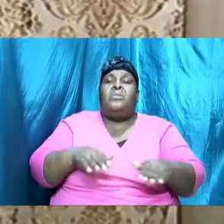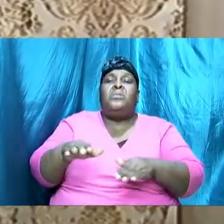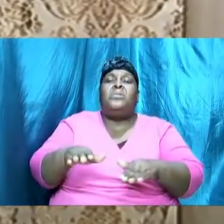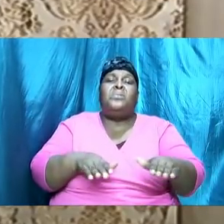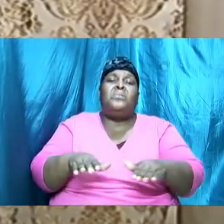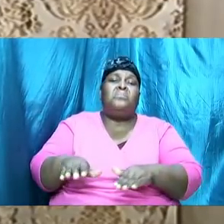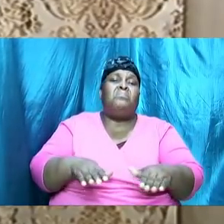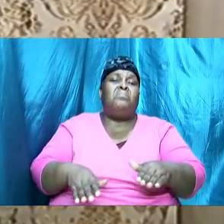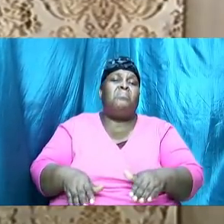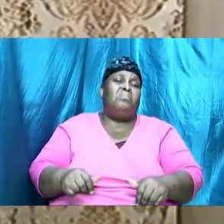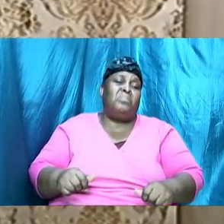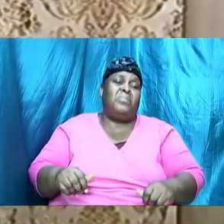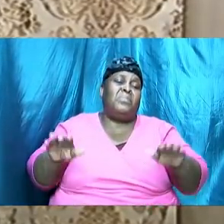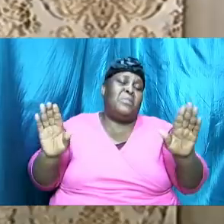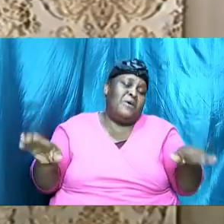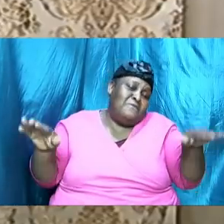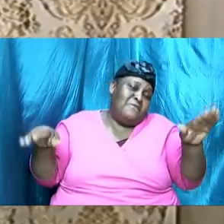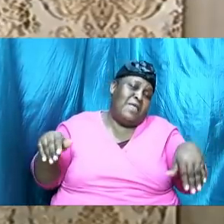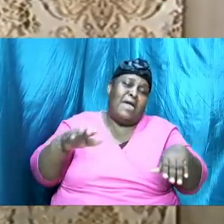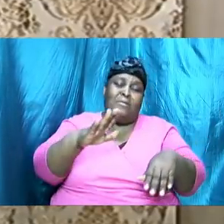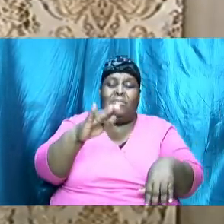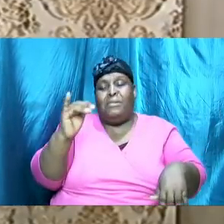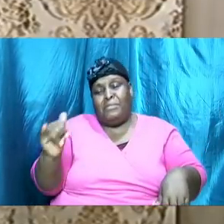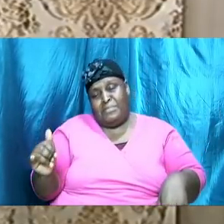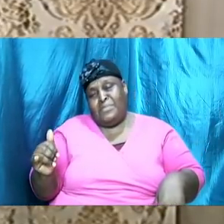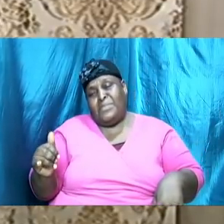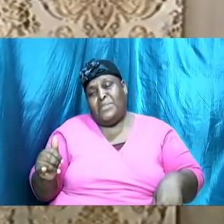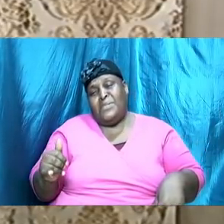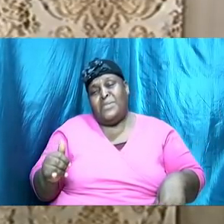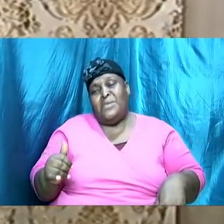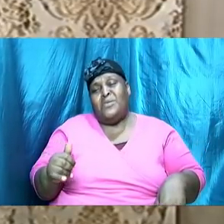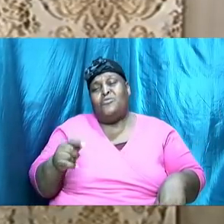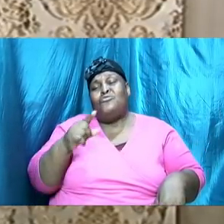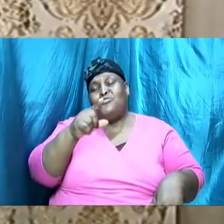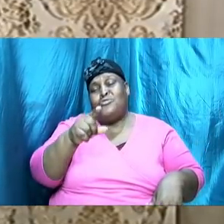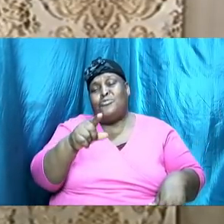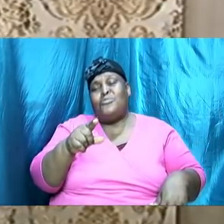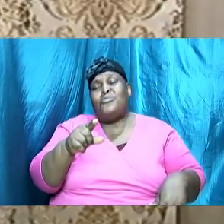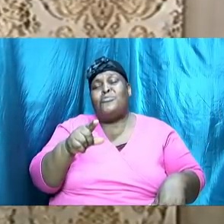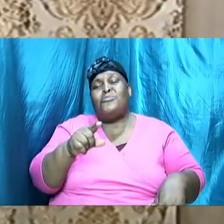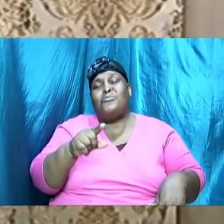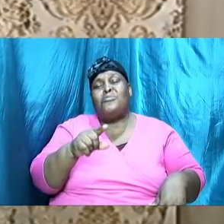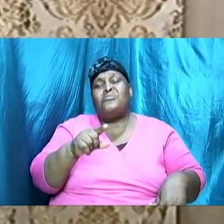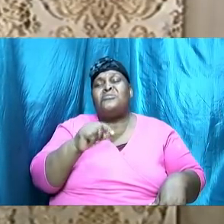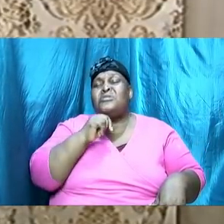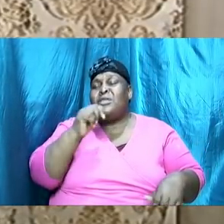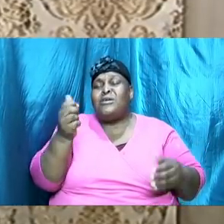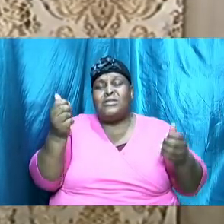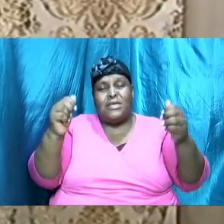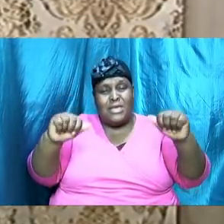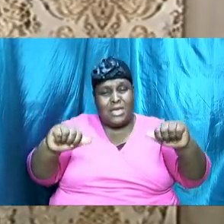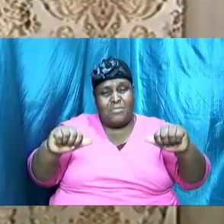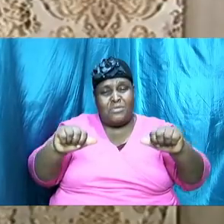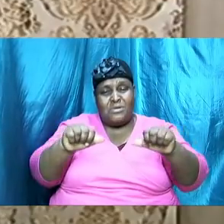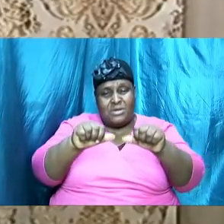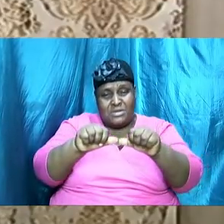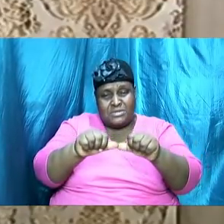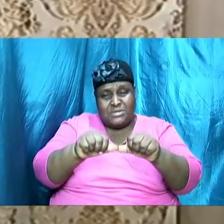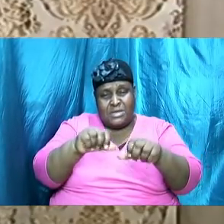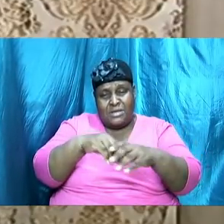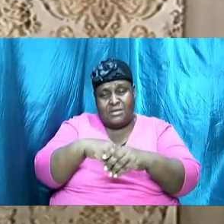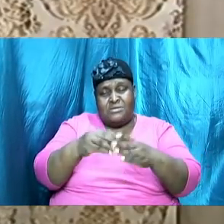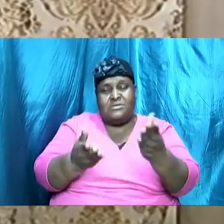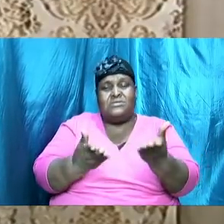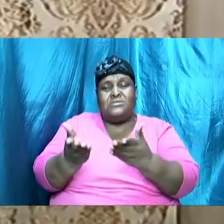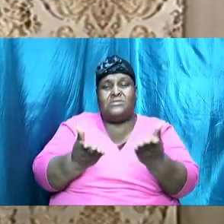-by, fly-by, but however, you will not be able to stay in the service,